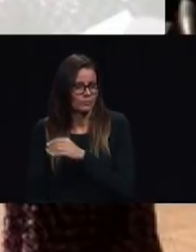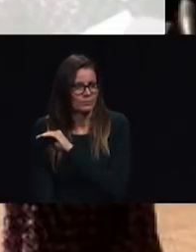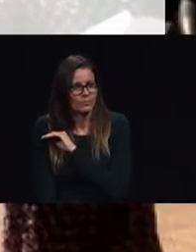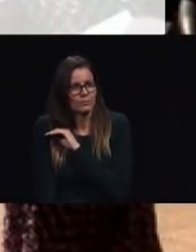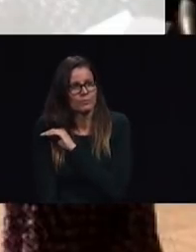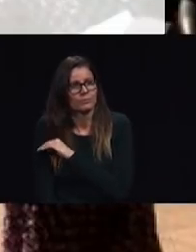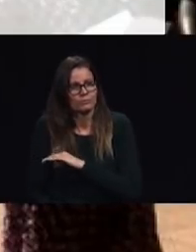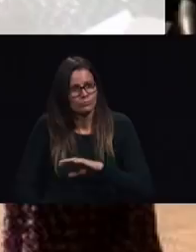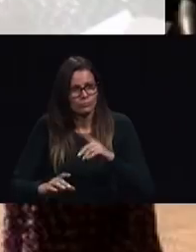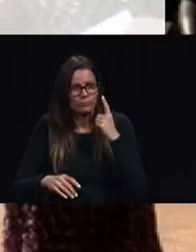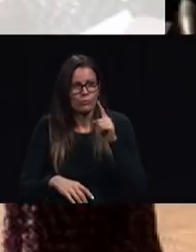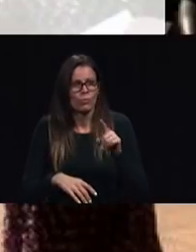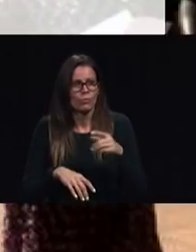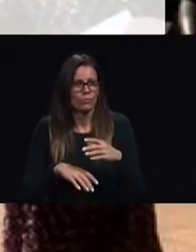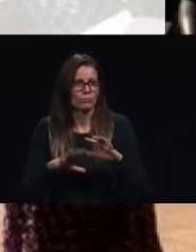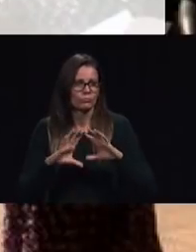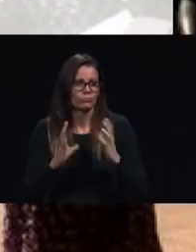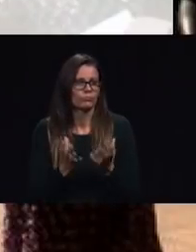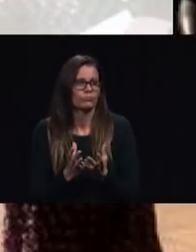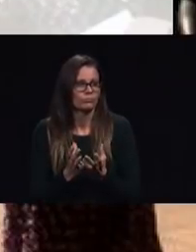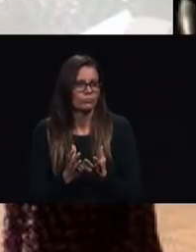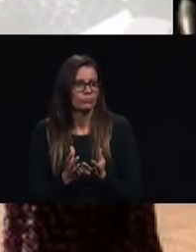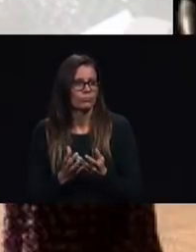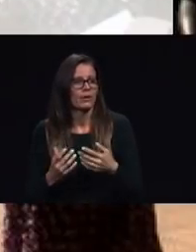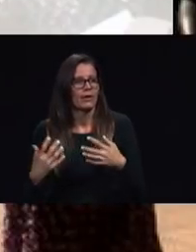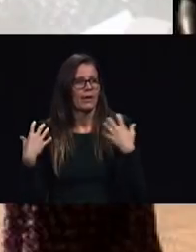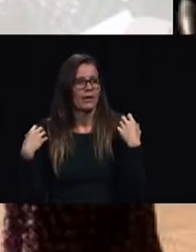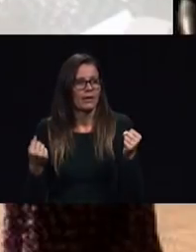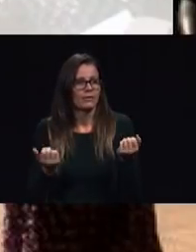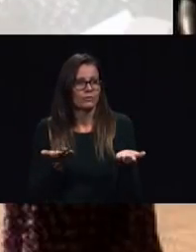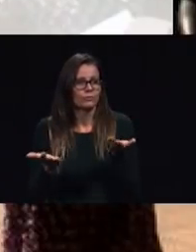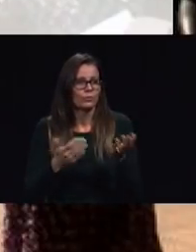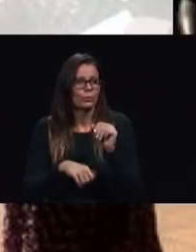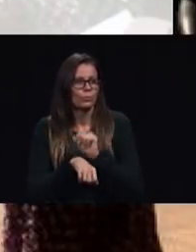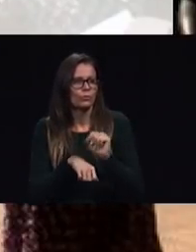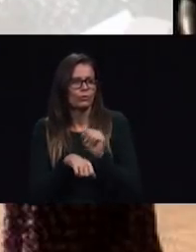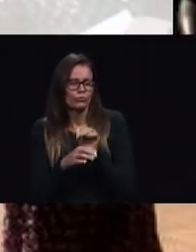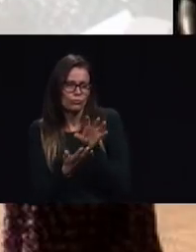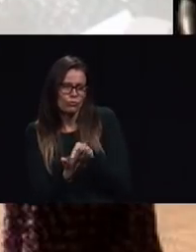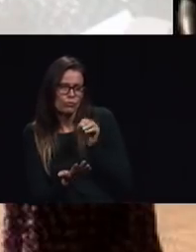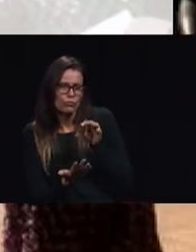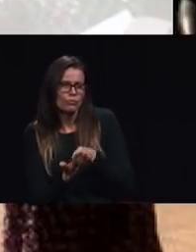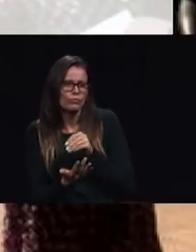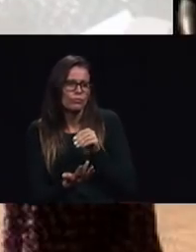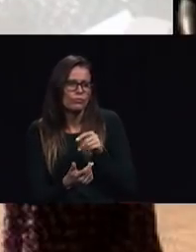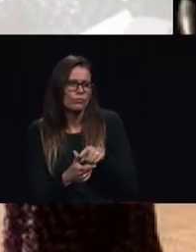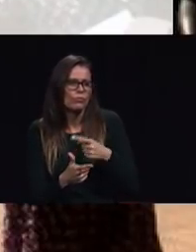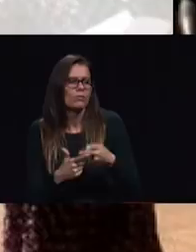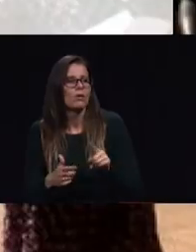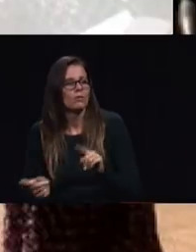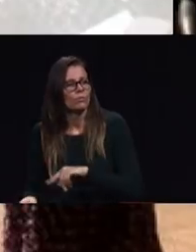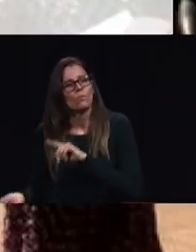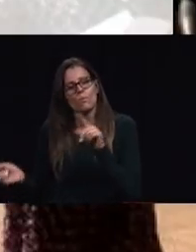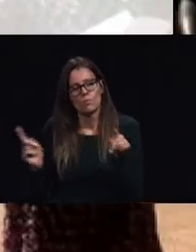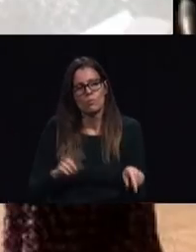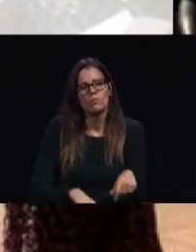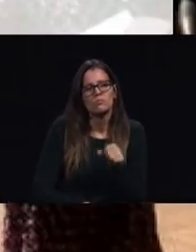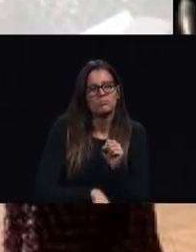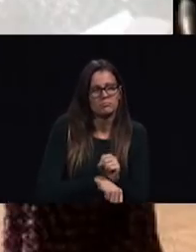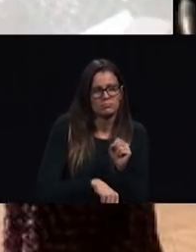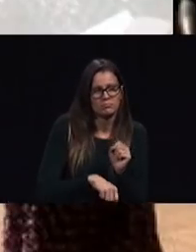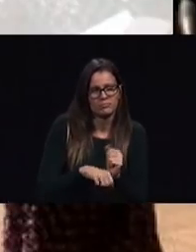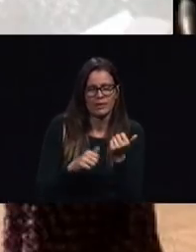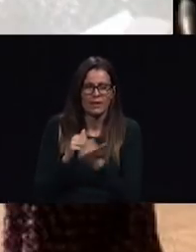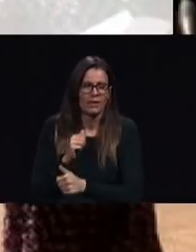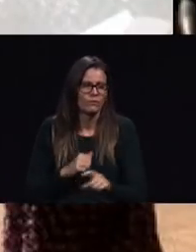ministry worker trained and working everywhere but especially in the cities